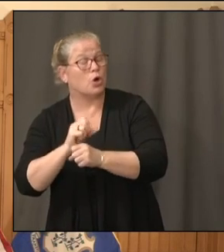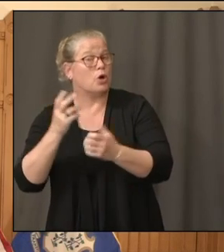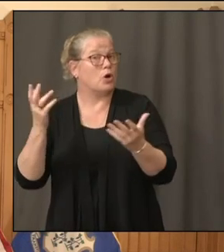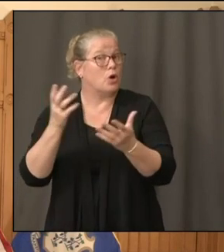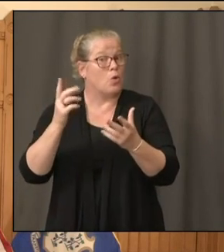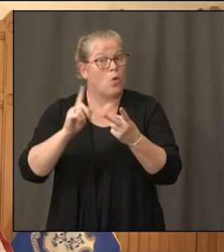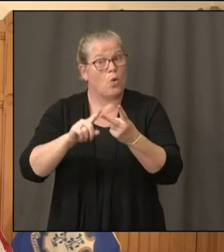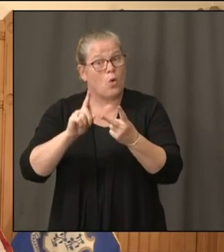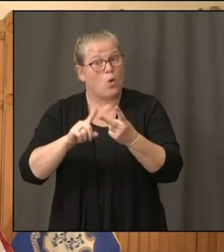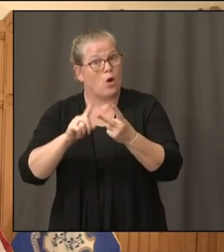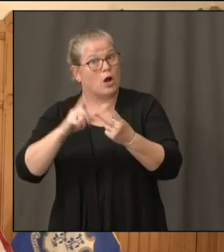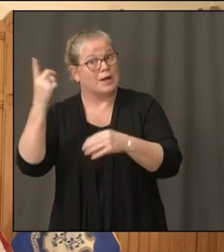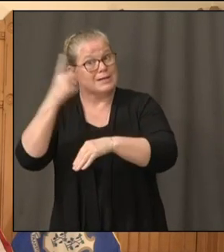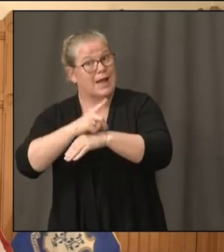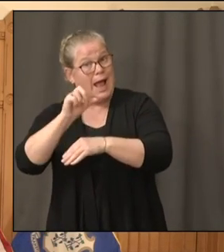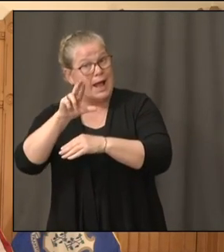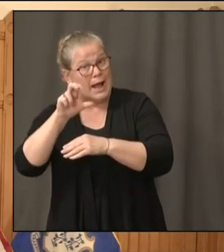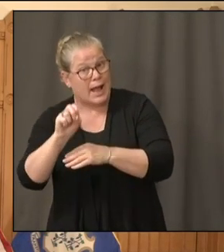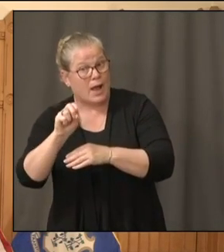from school districts?